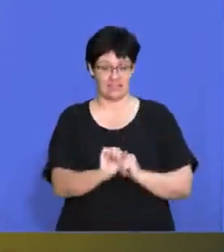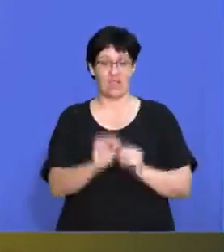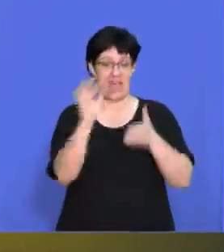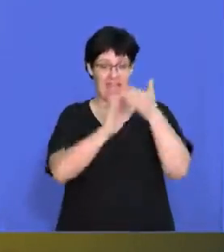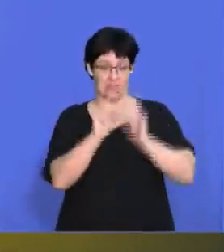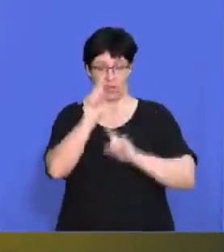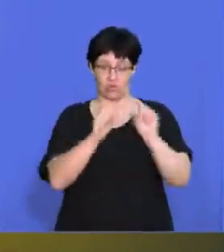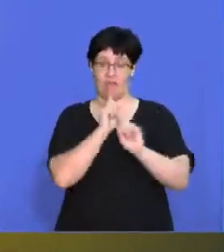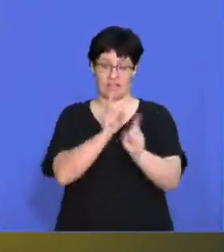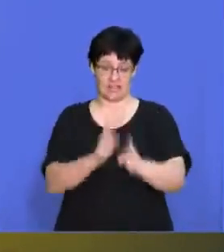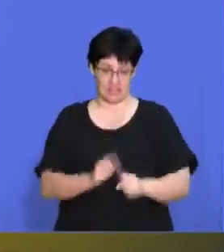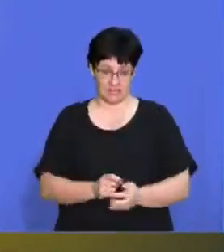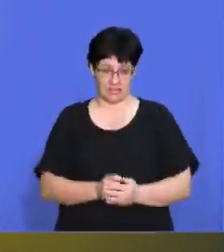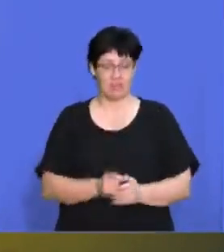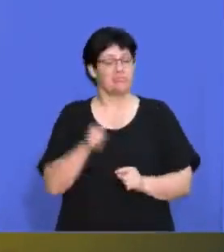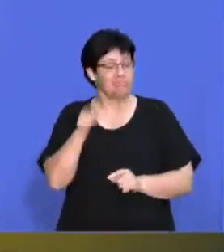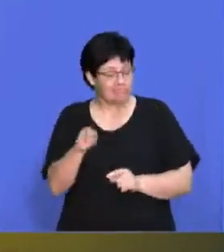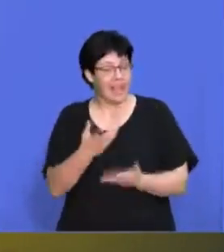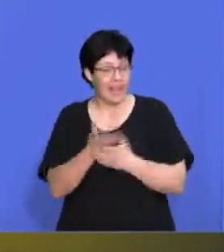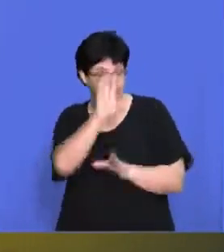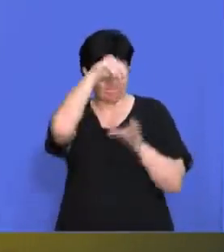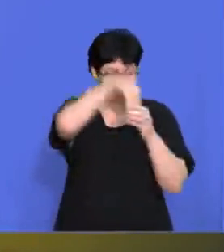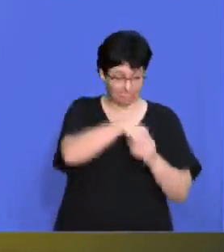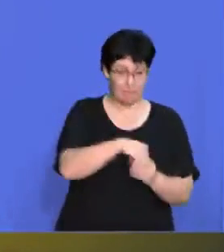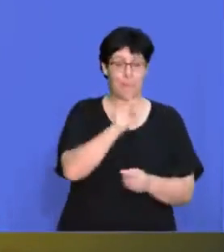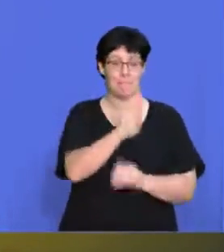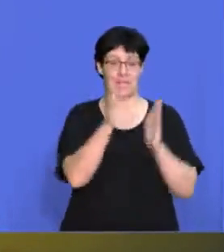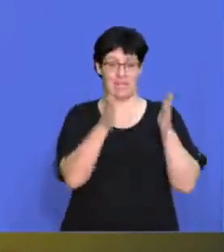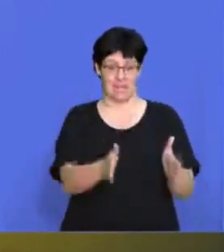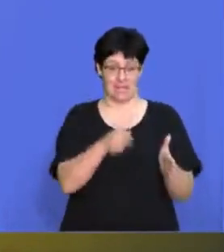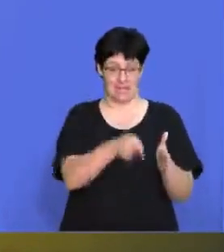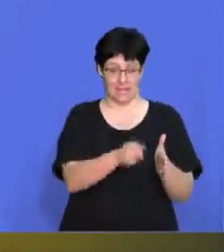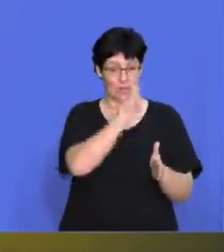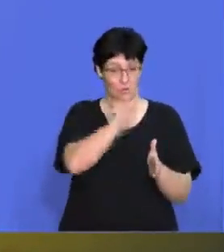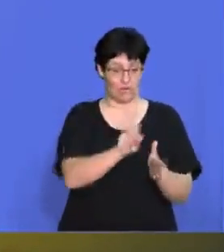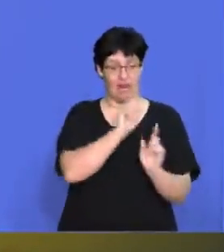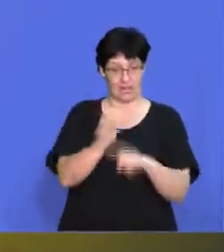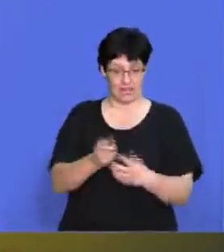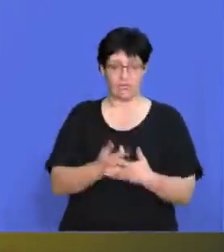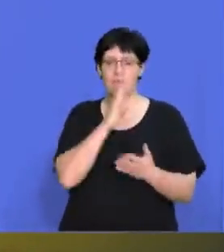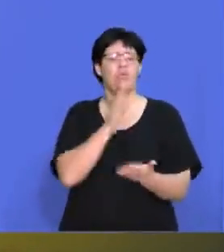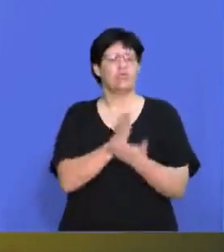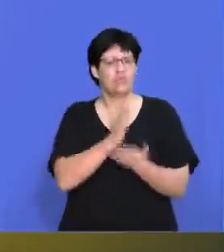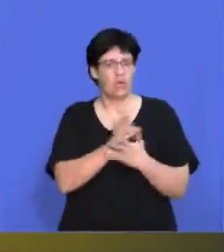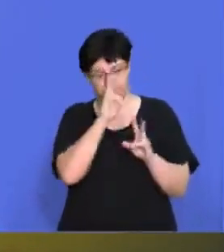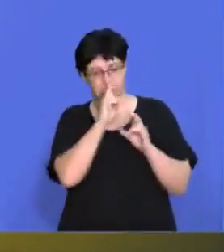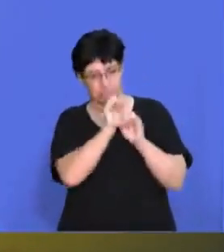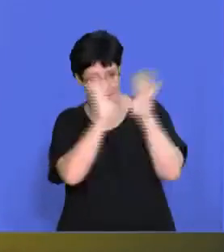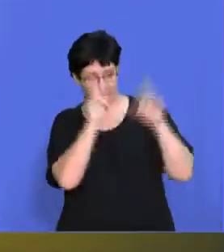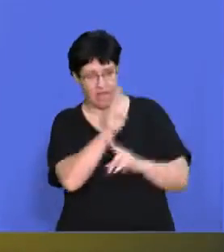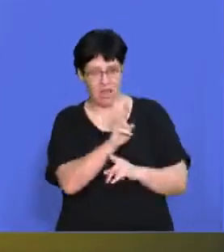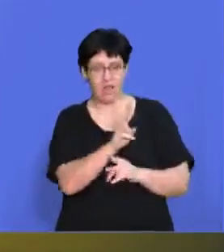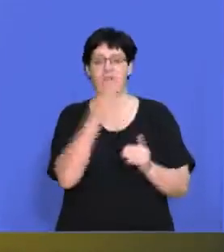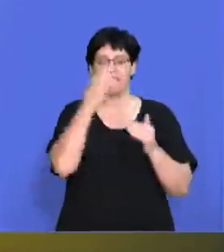of the essay question. This can also potentially be a section B question. So please just make sure that you pay